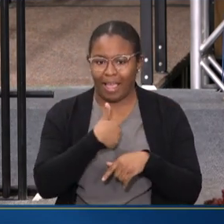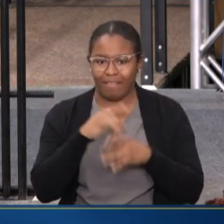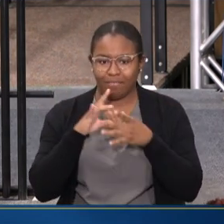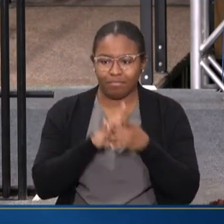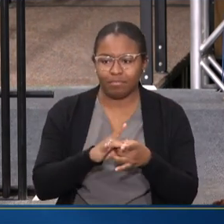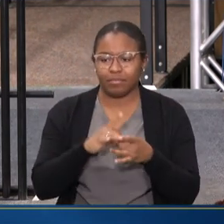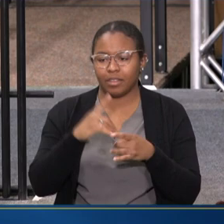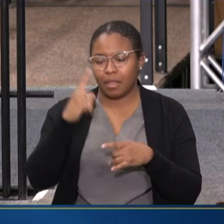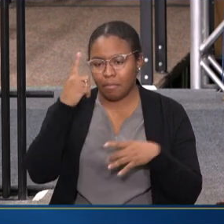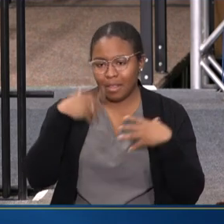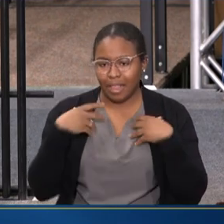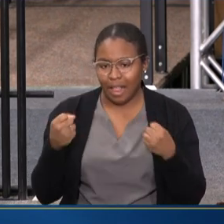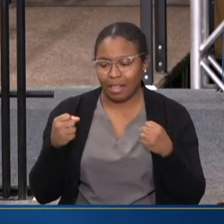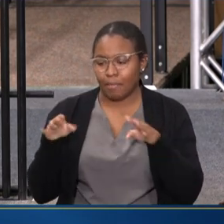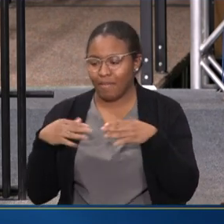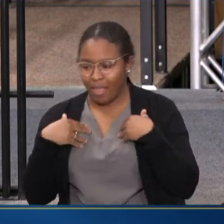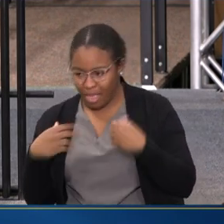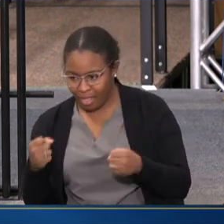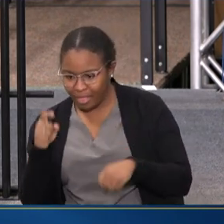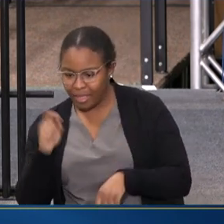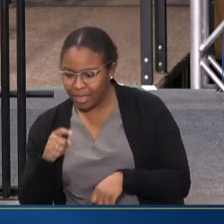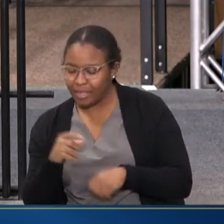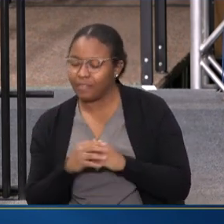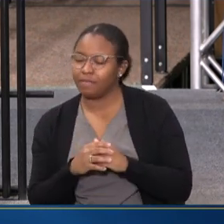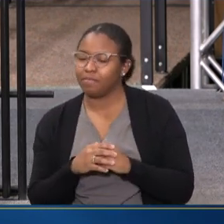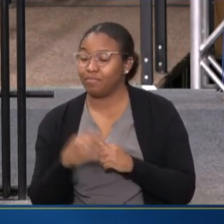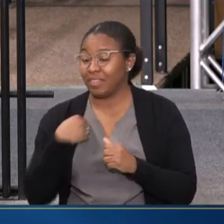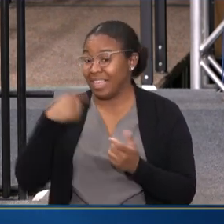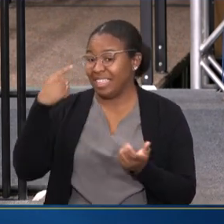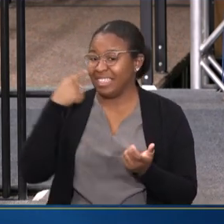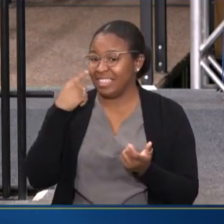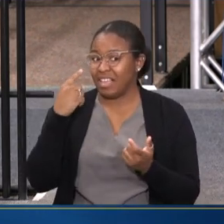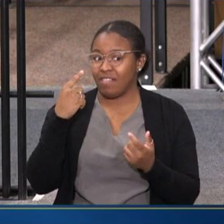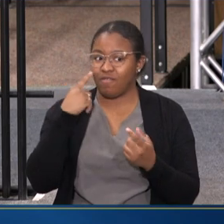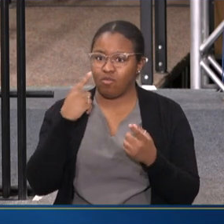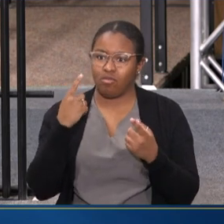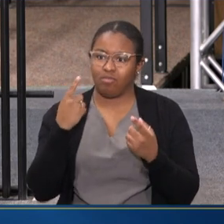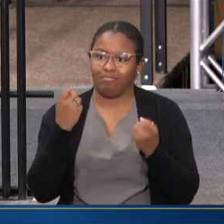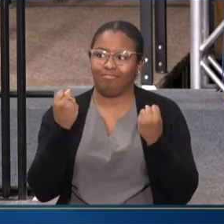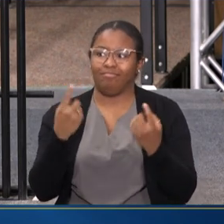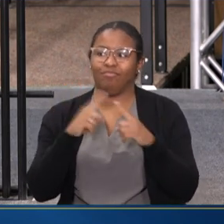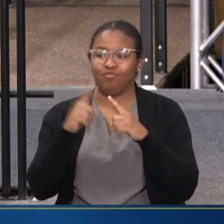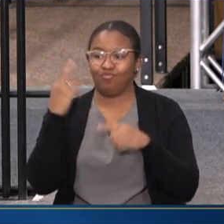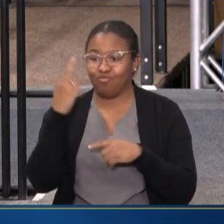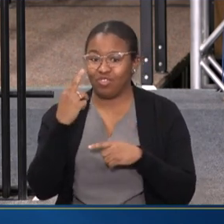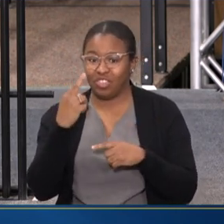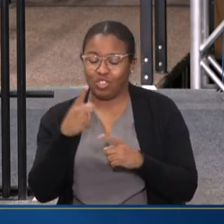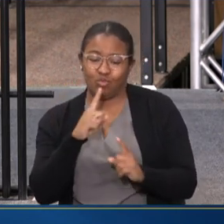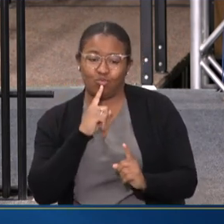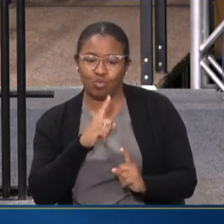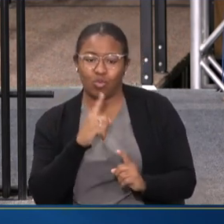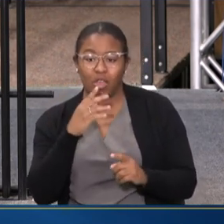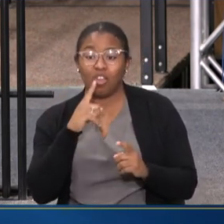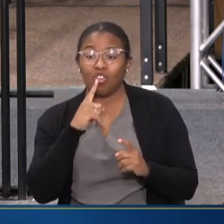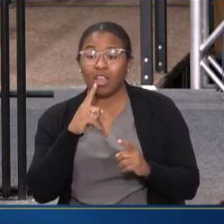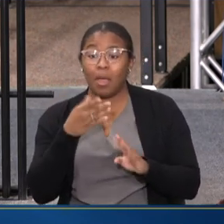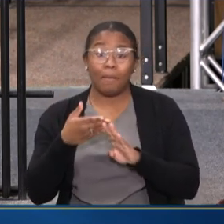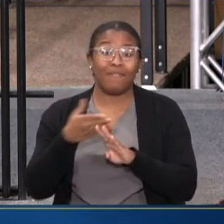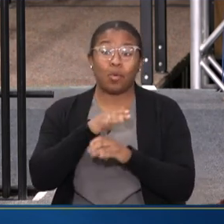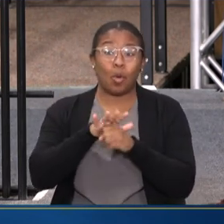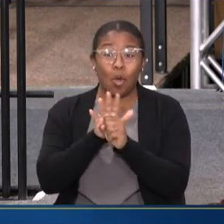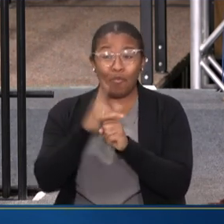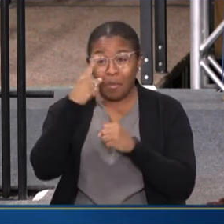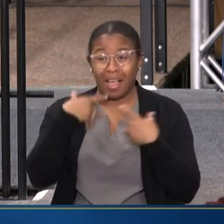NEEDS. I THINK THAT FOR A NUMBER OF REASONS THAT IS TRUE, IT WAS TRUE BEFORE COVID,